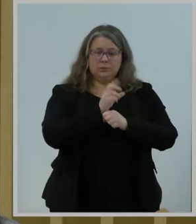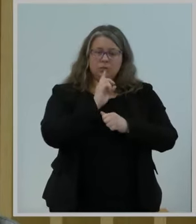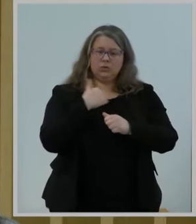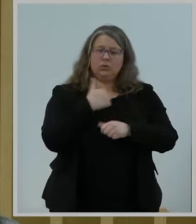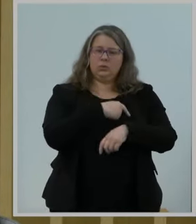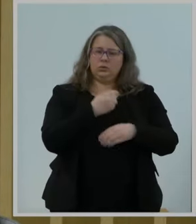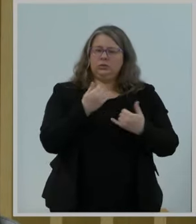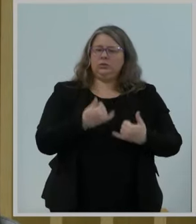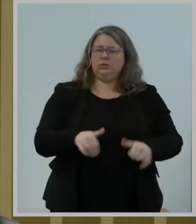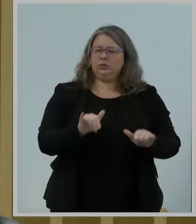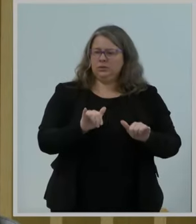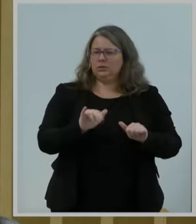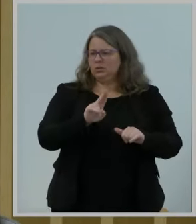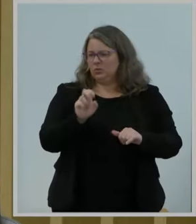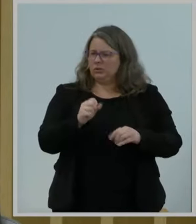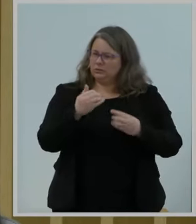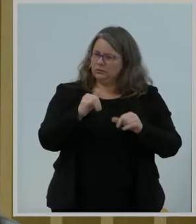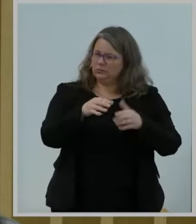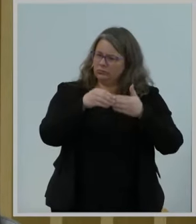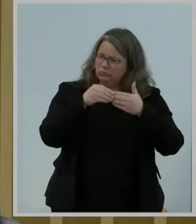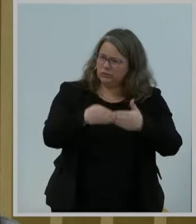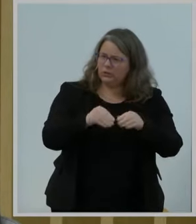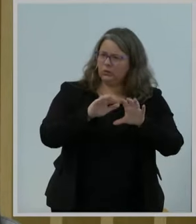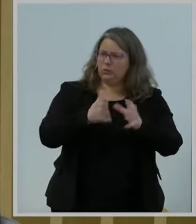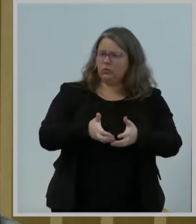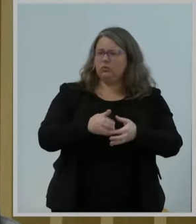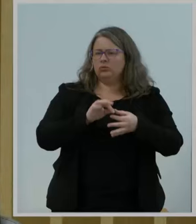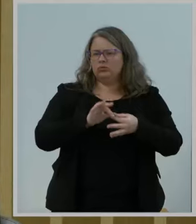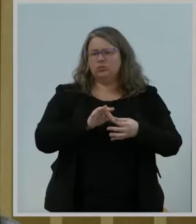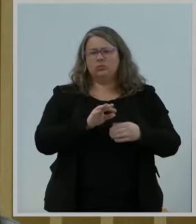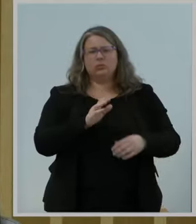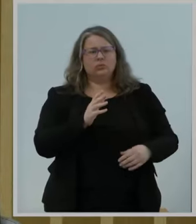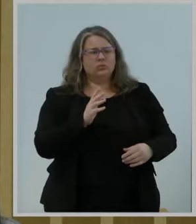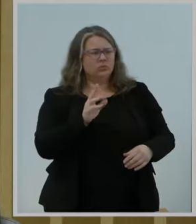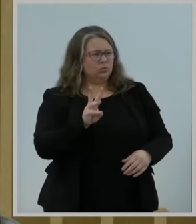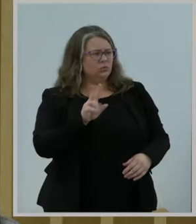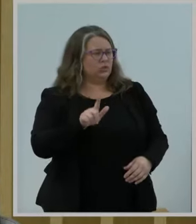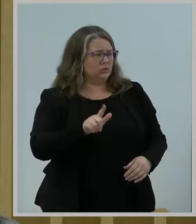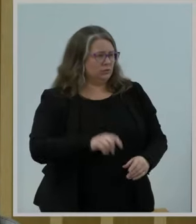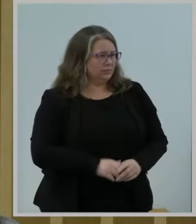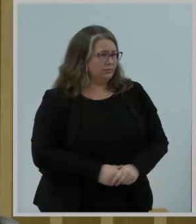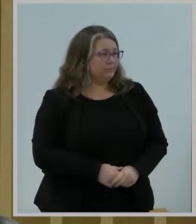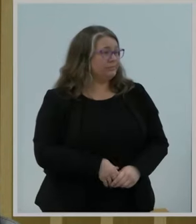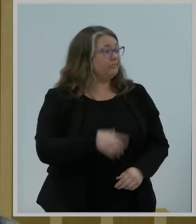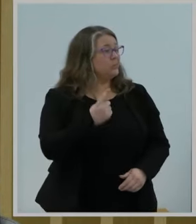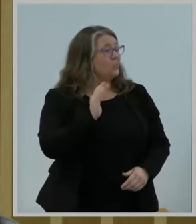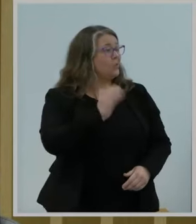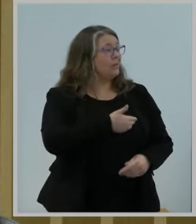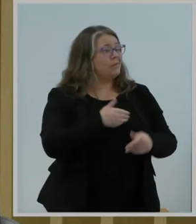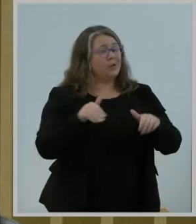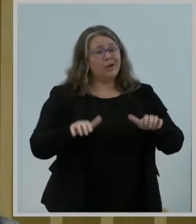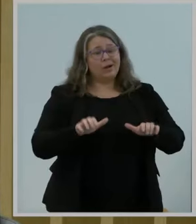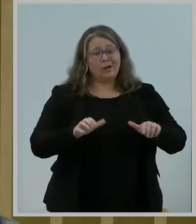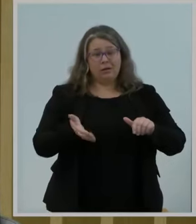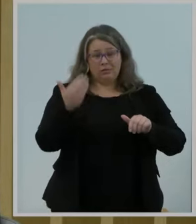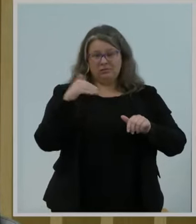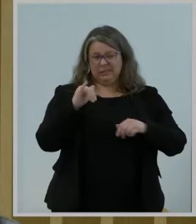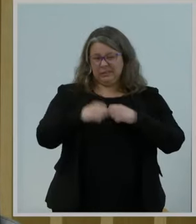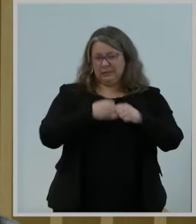One of the actions I outlined was for the FCC to act that year on authorizing very low power or VLP